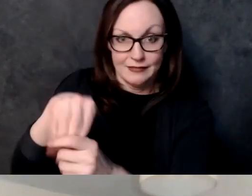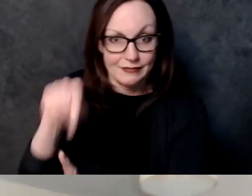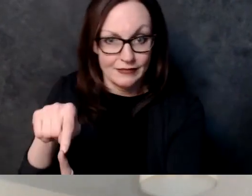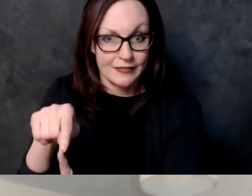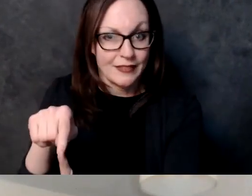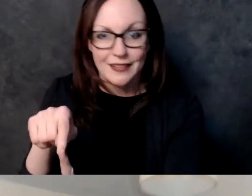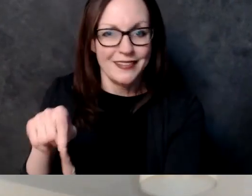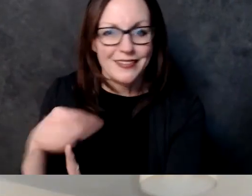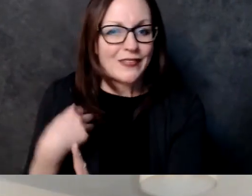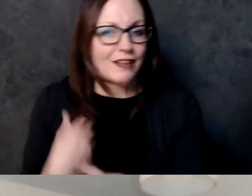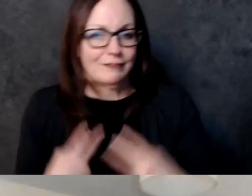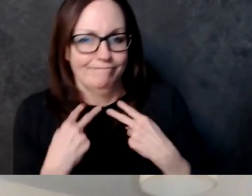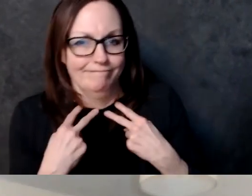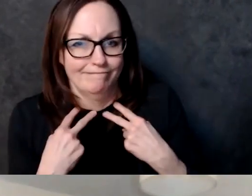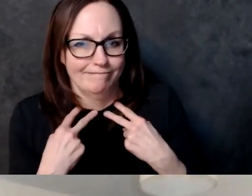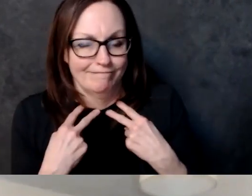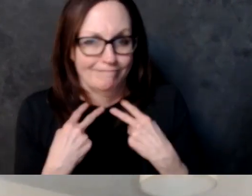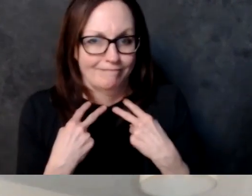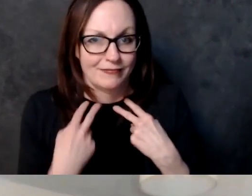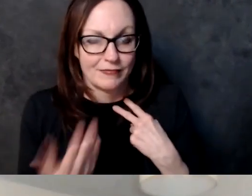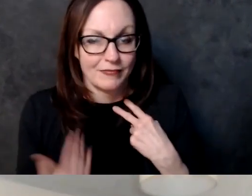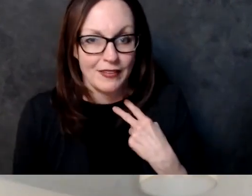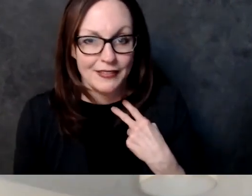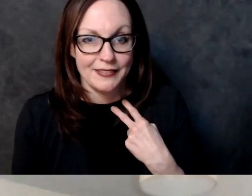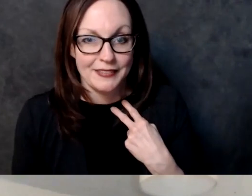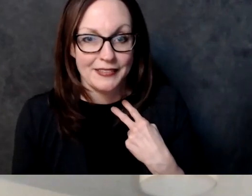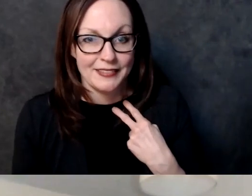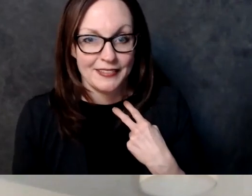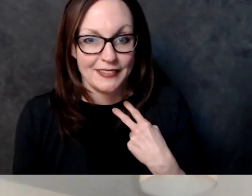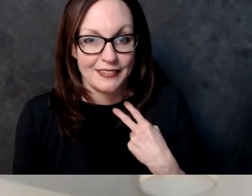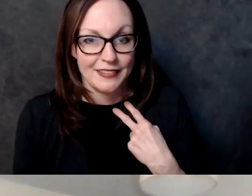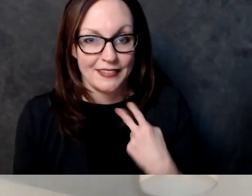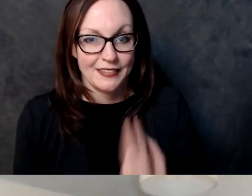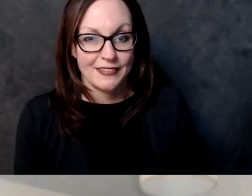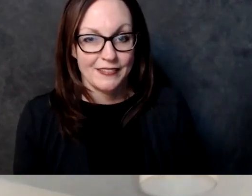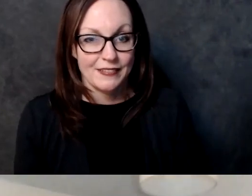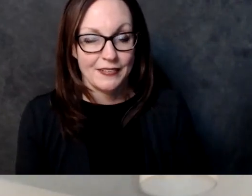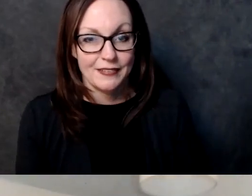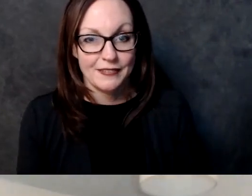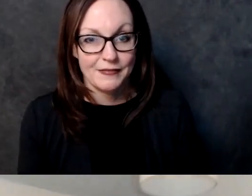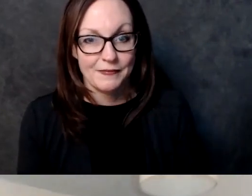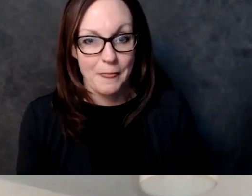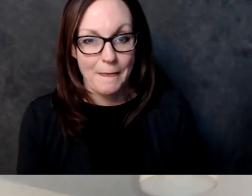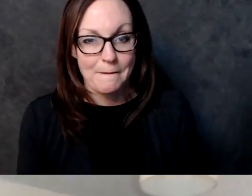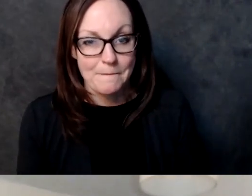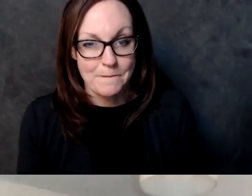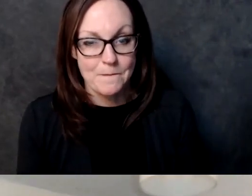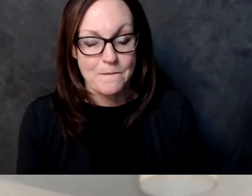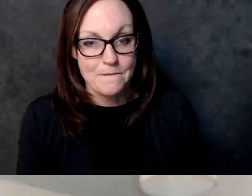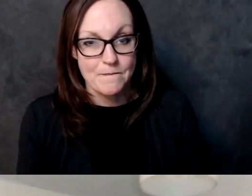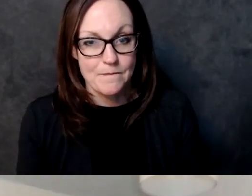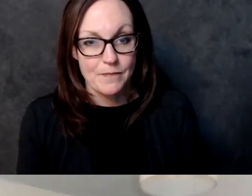denver you know it's kind of exciting especially given that you know the data that they've come up with now um from their their work on it but